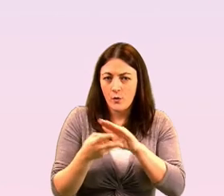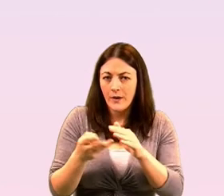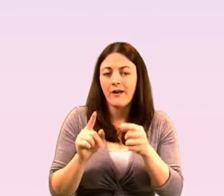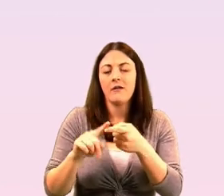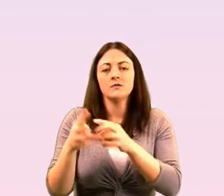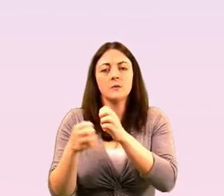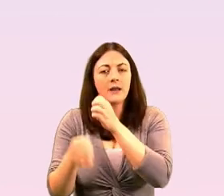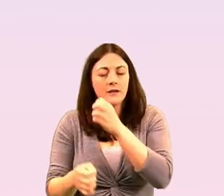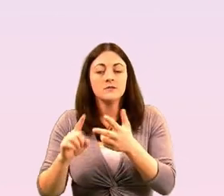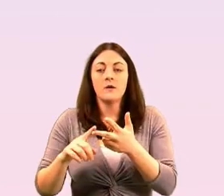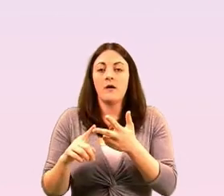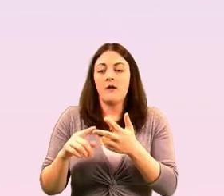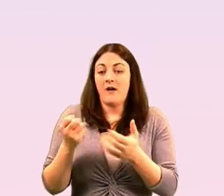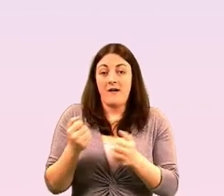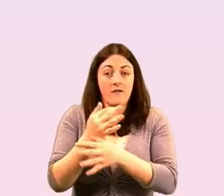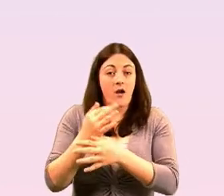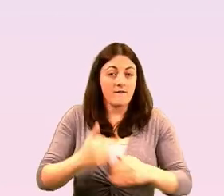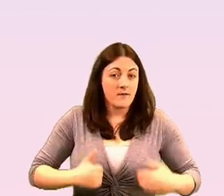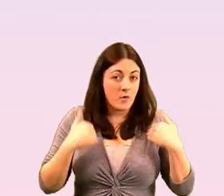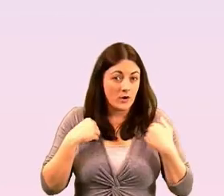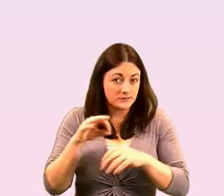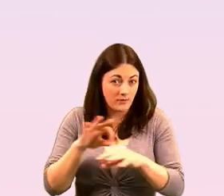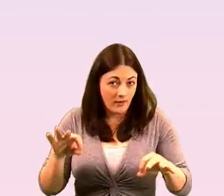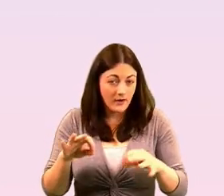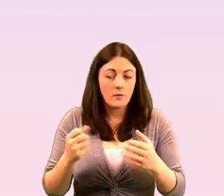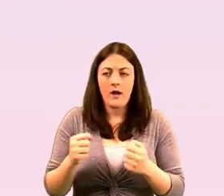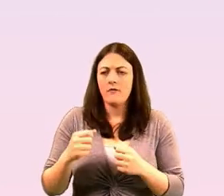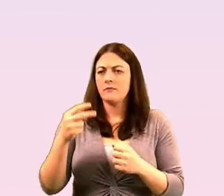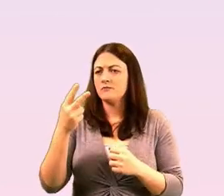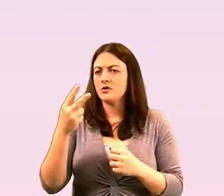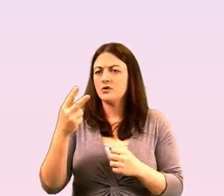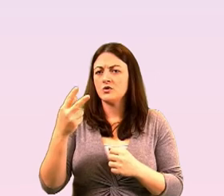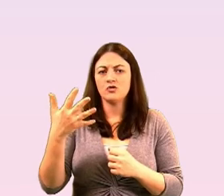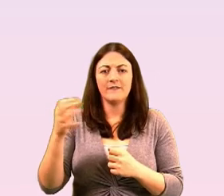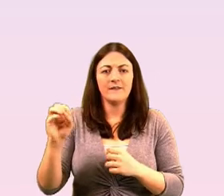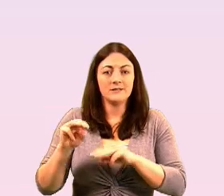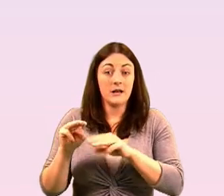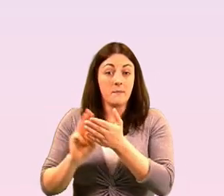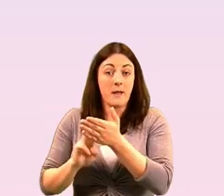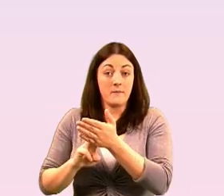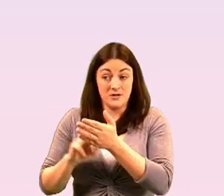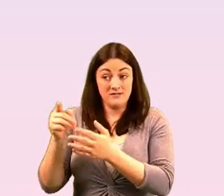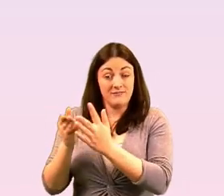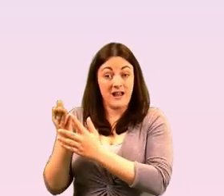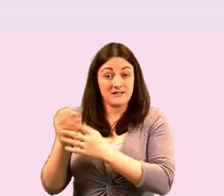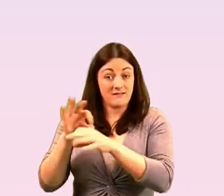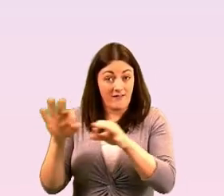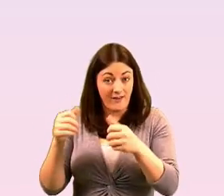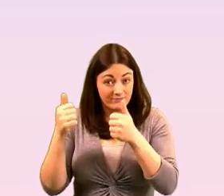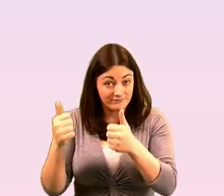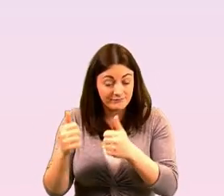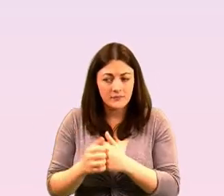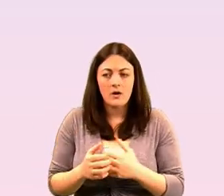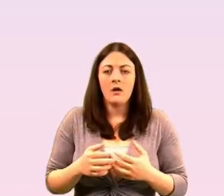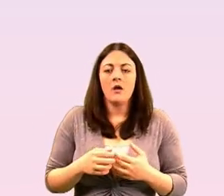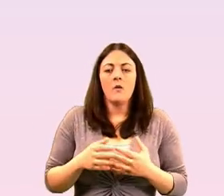facilitated coffee morning online we've over 250 members of that group now we also in the very early stages of covert we